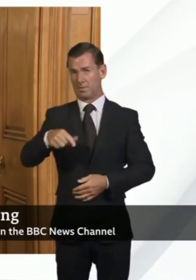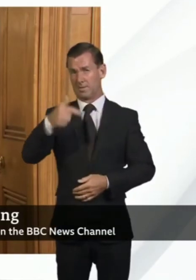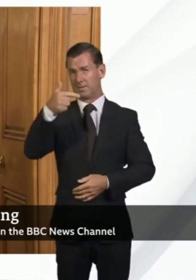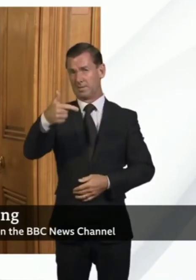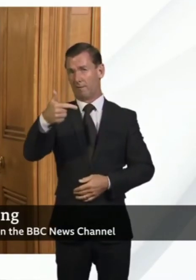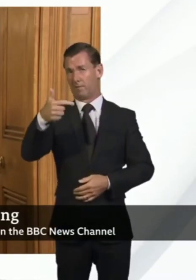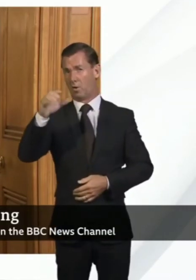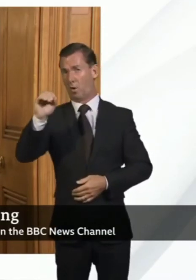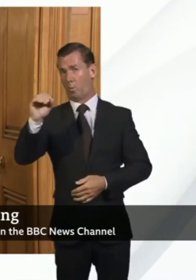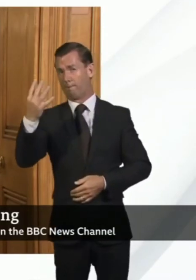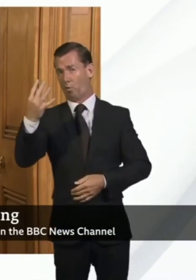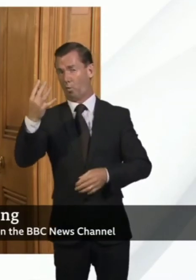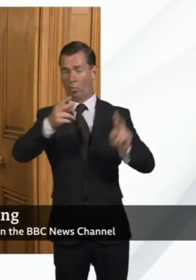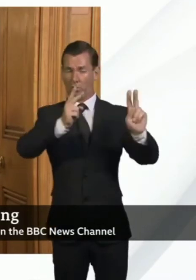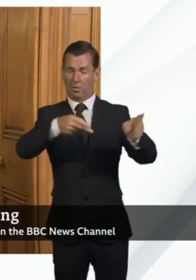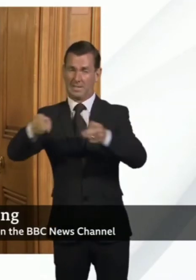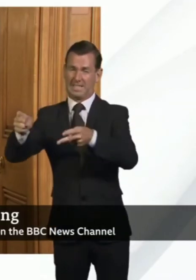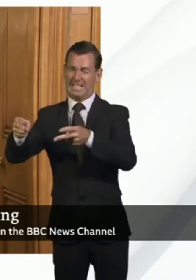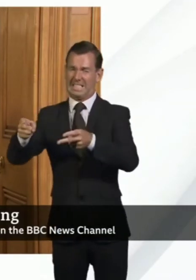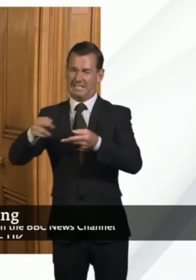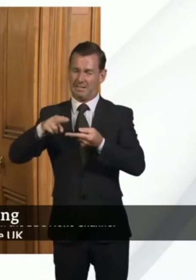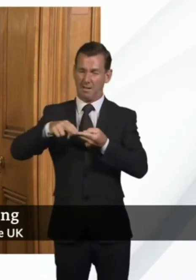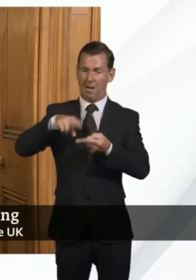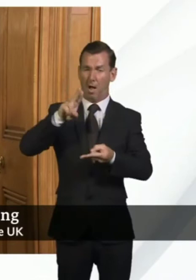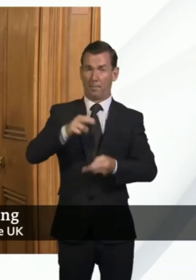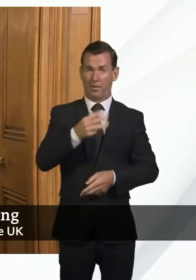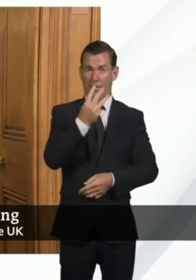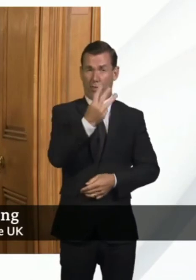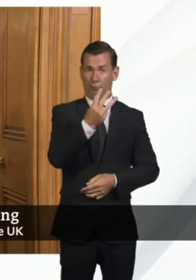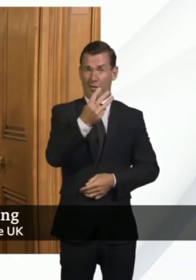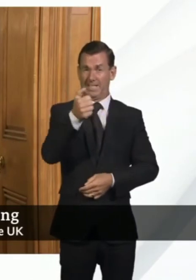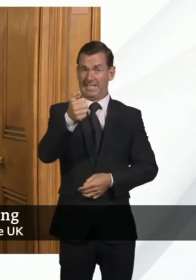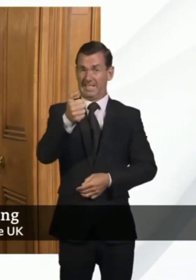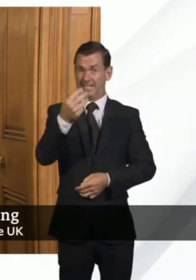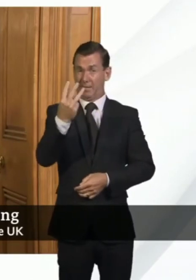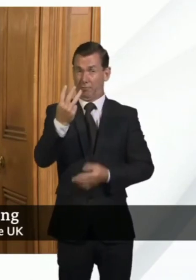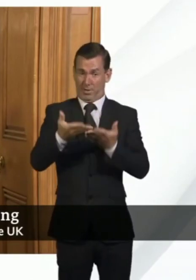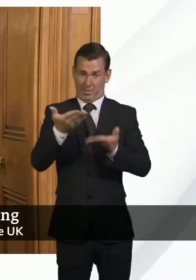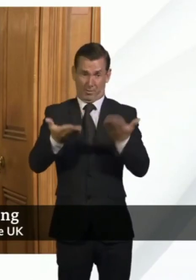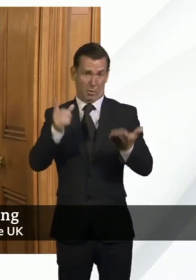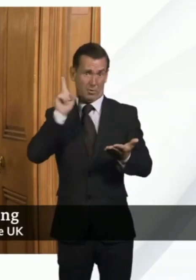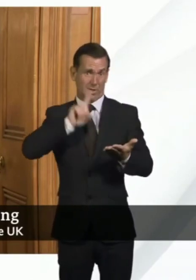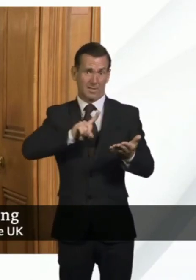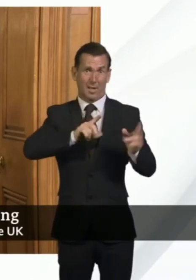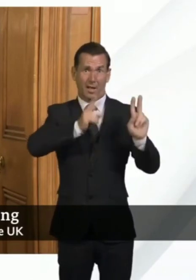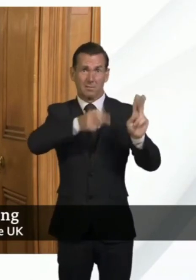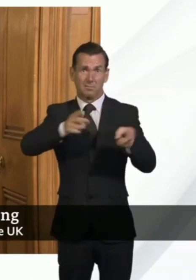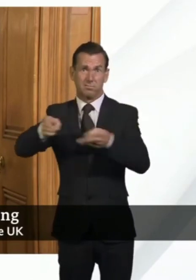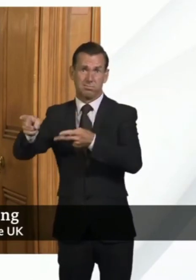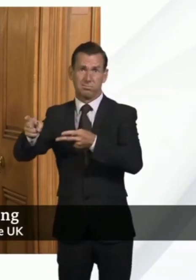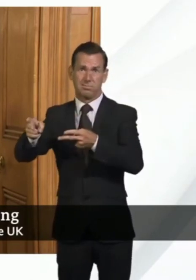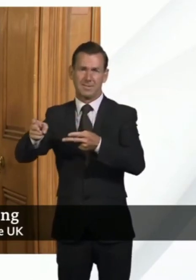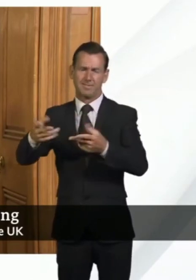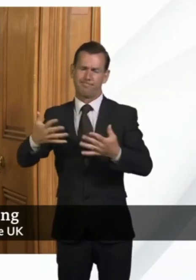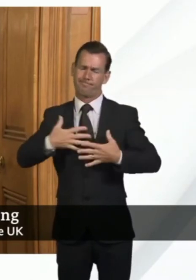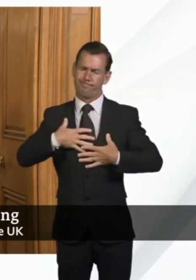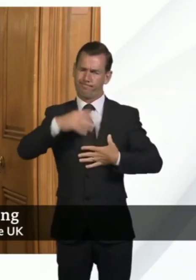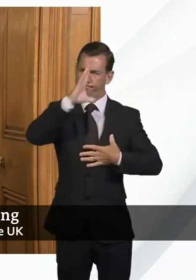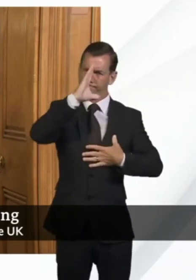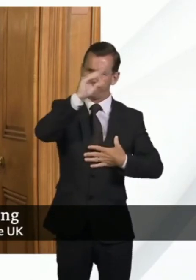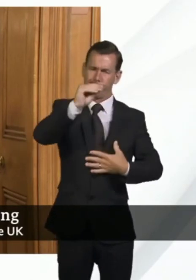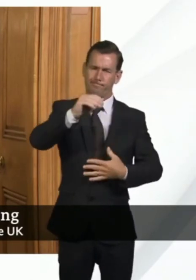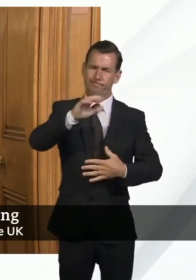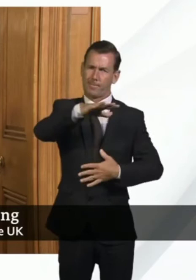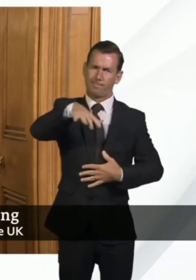sadly died. That is an increase of 363 fatalities since yesterday. And of course, my thoughts are